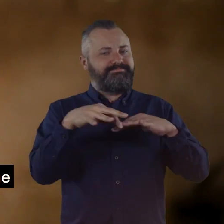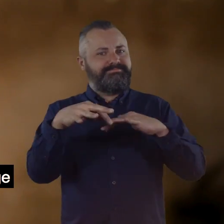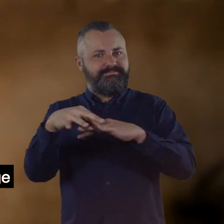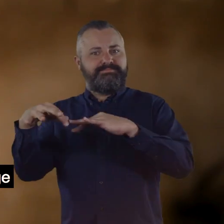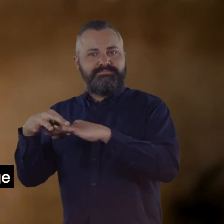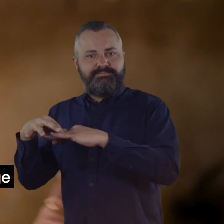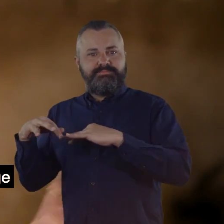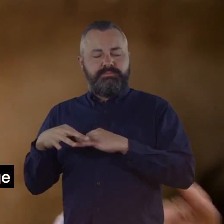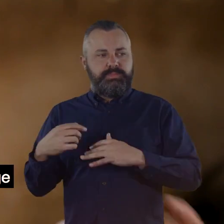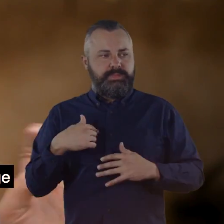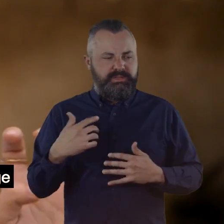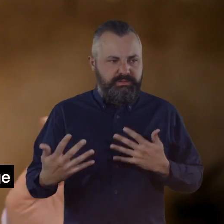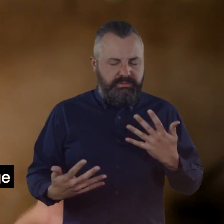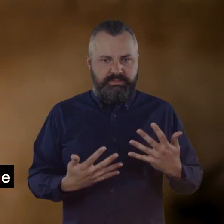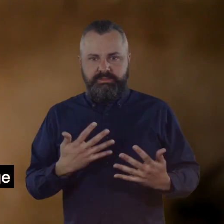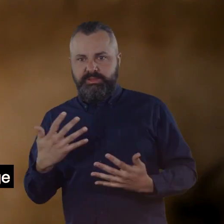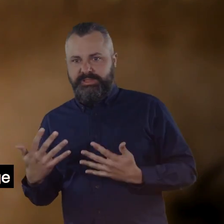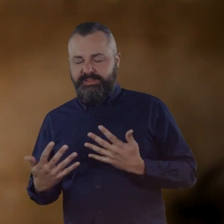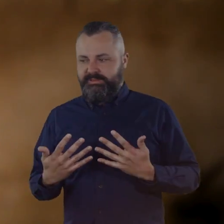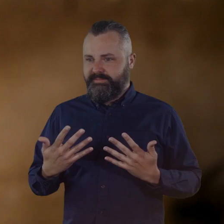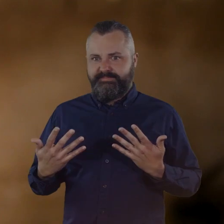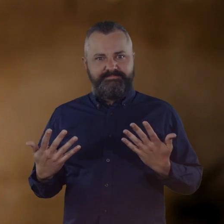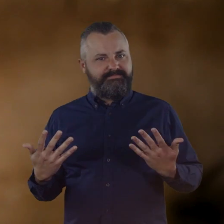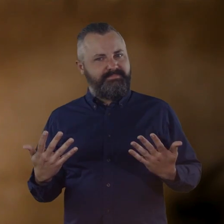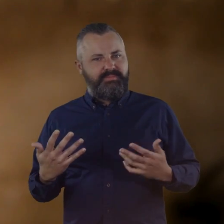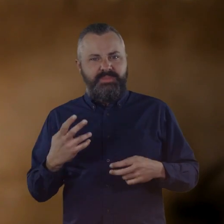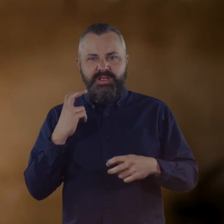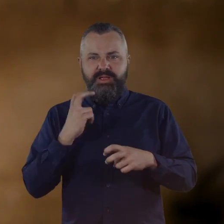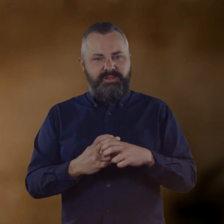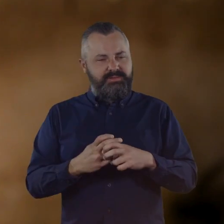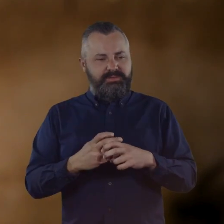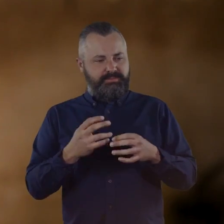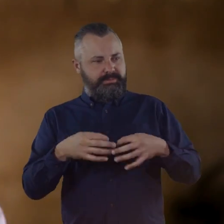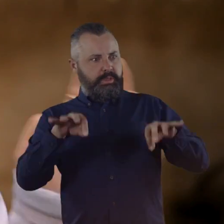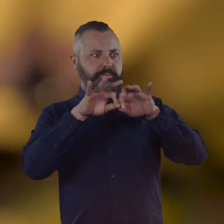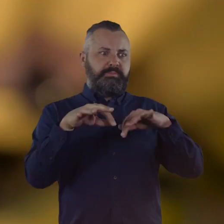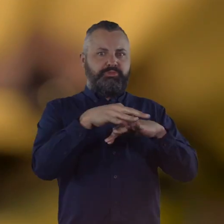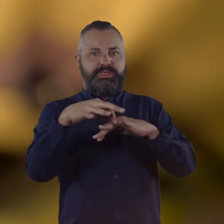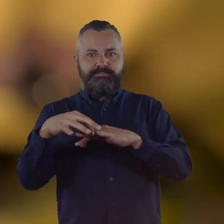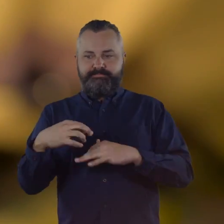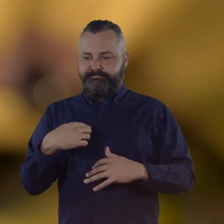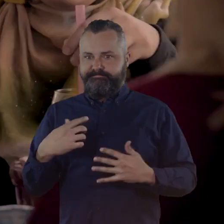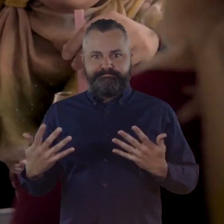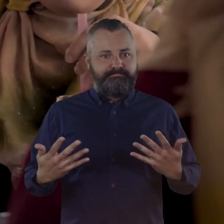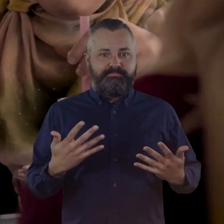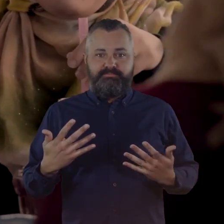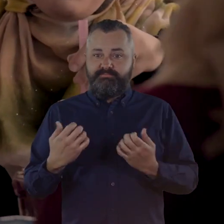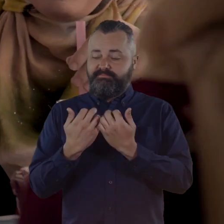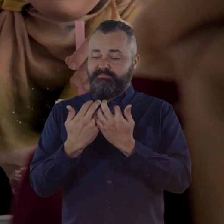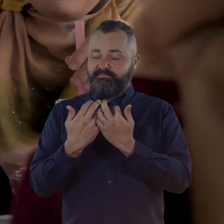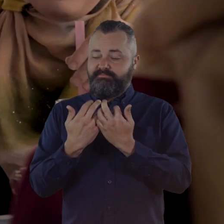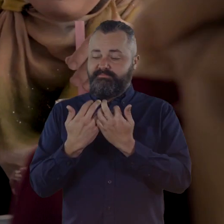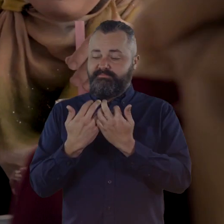my age, but the society made me hate this age, because, like, it's the marriage age in this